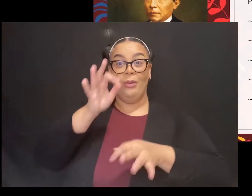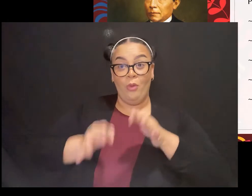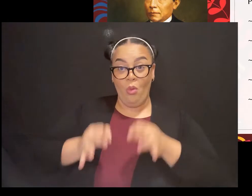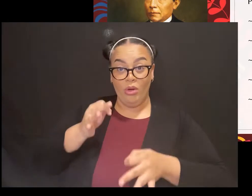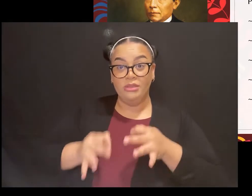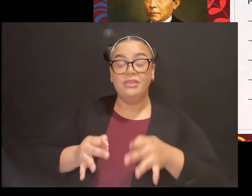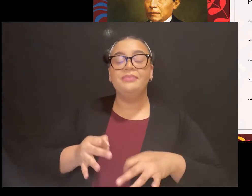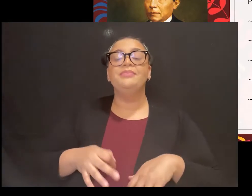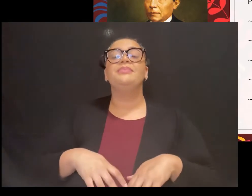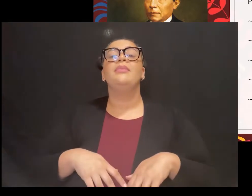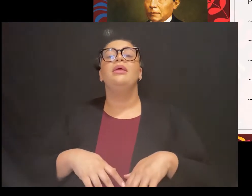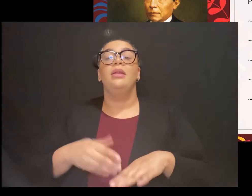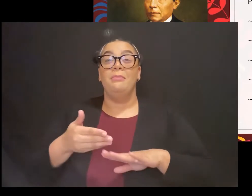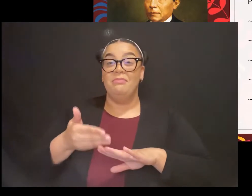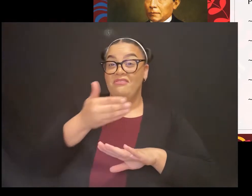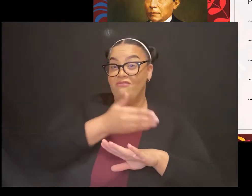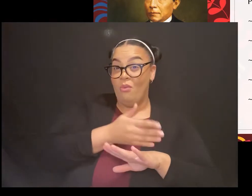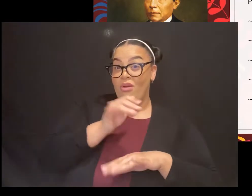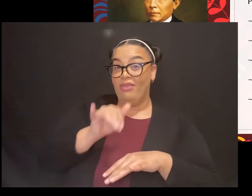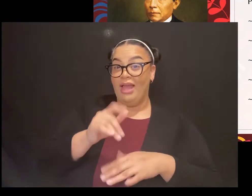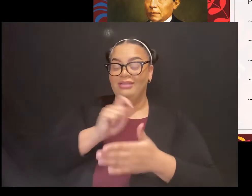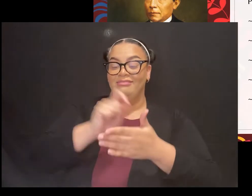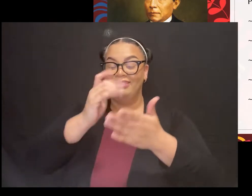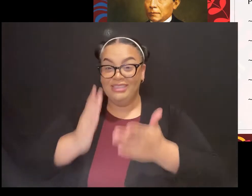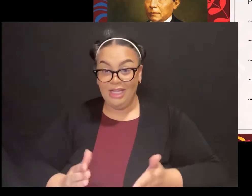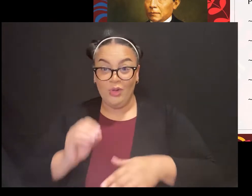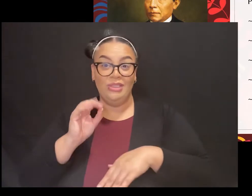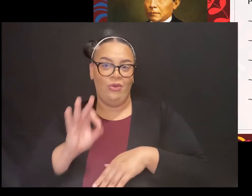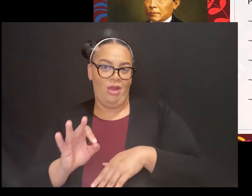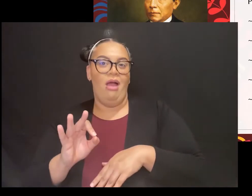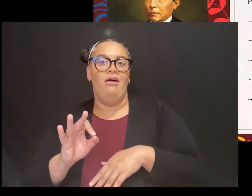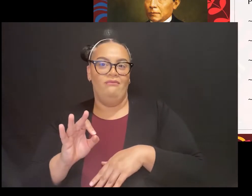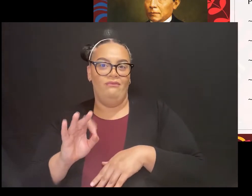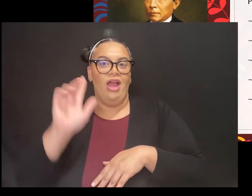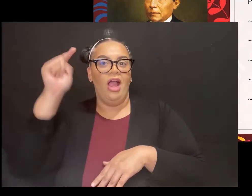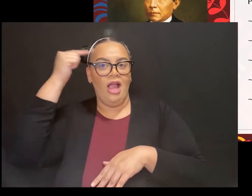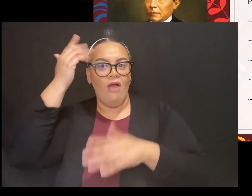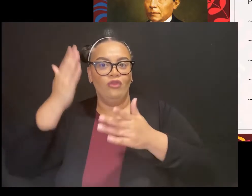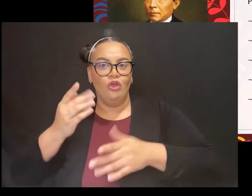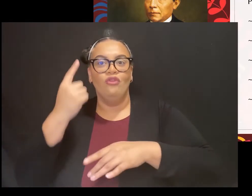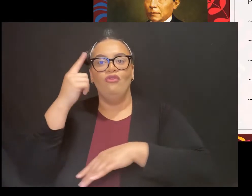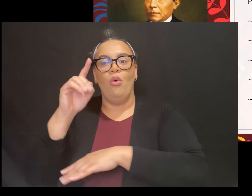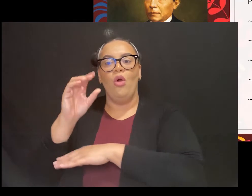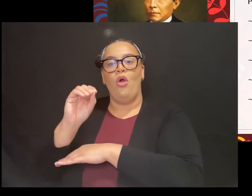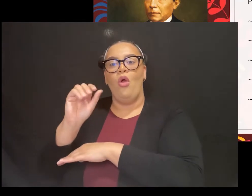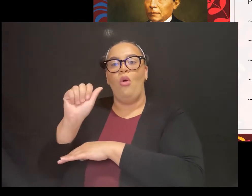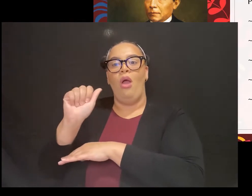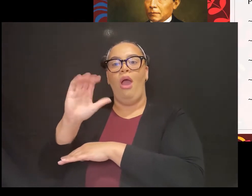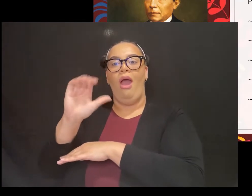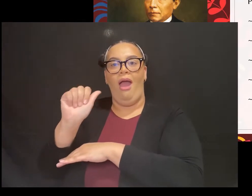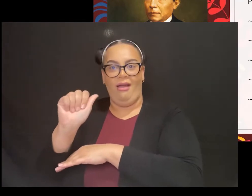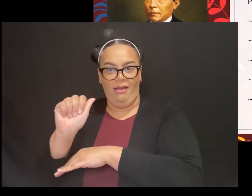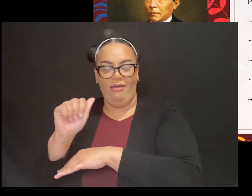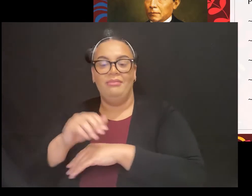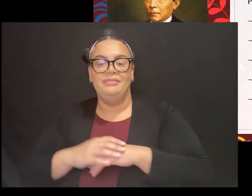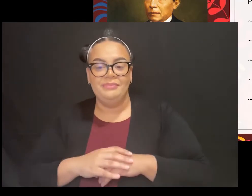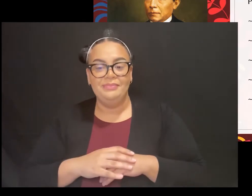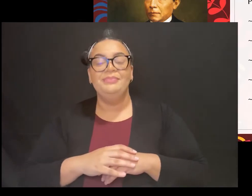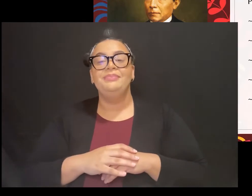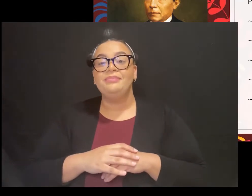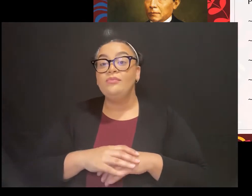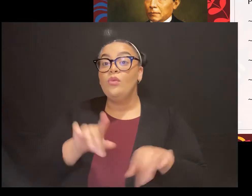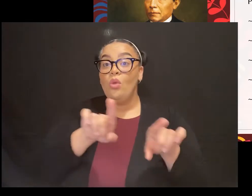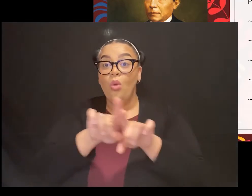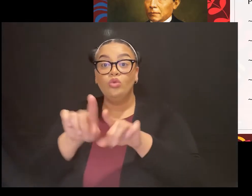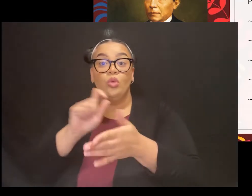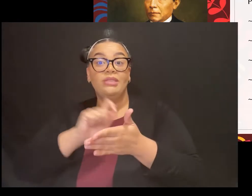Oaxaca, and Secretary of Public Education. This guy came from nothing, and he became the